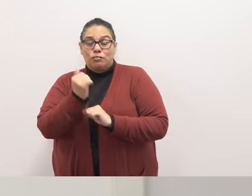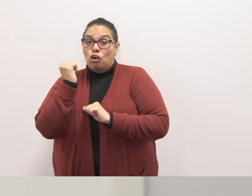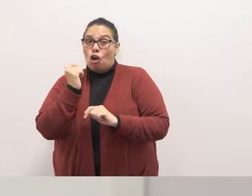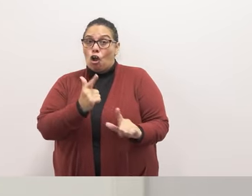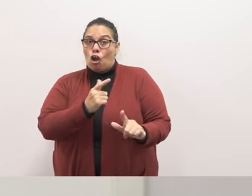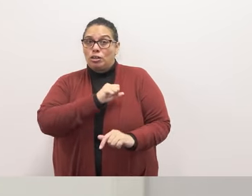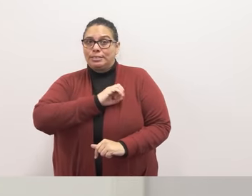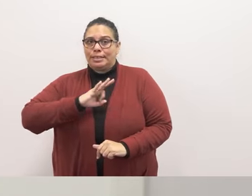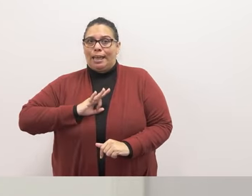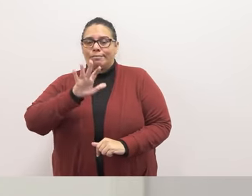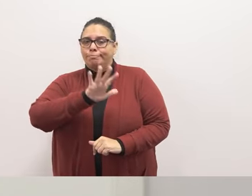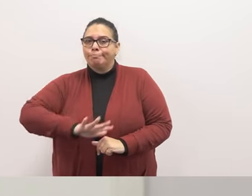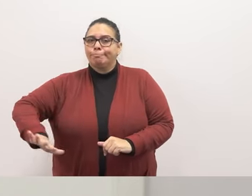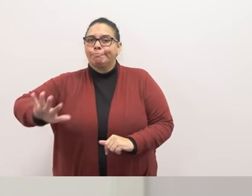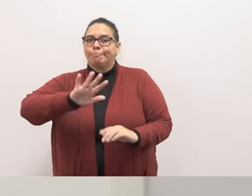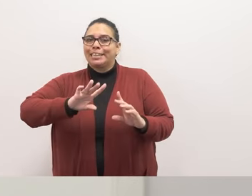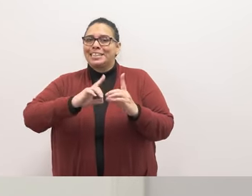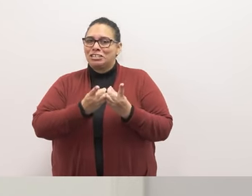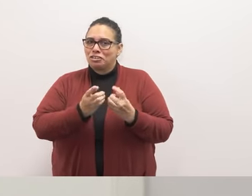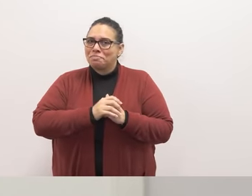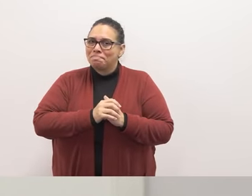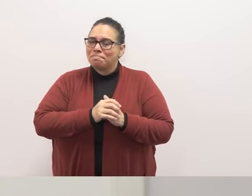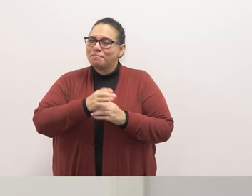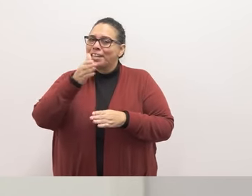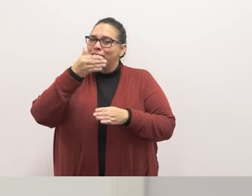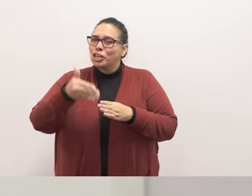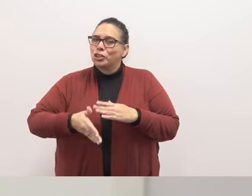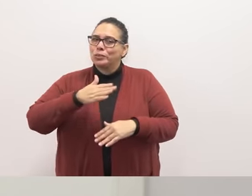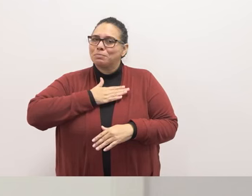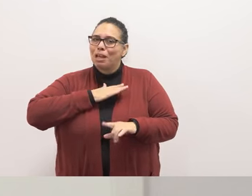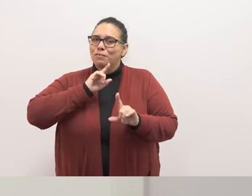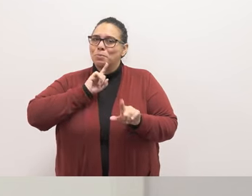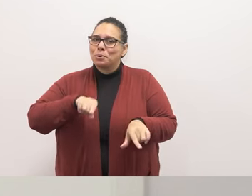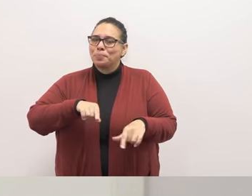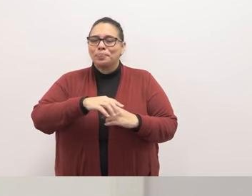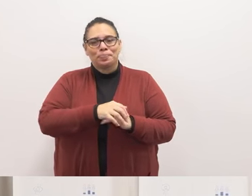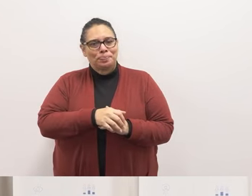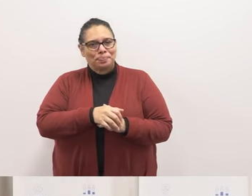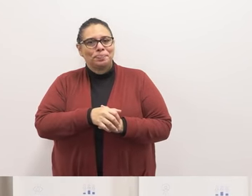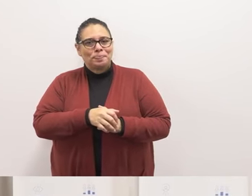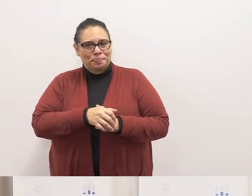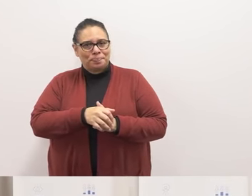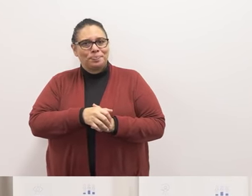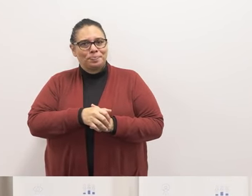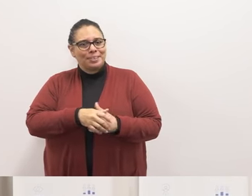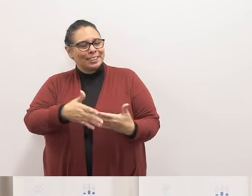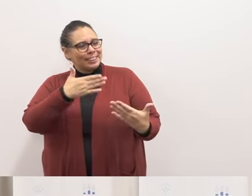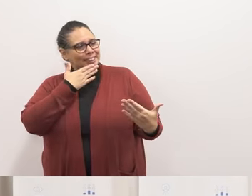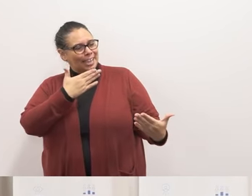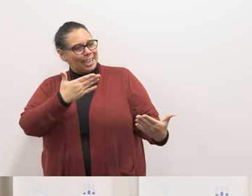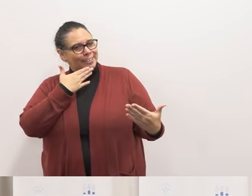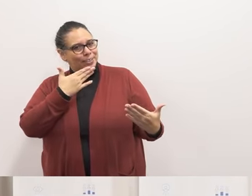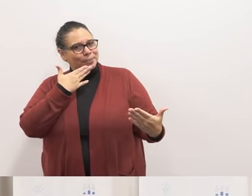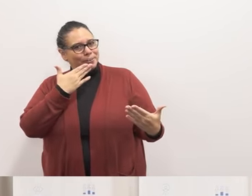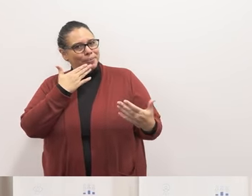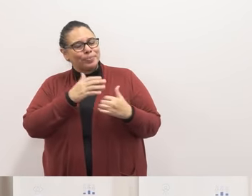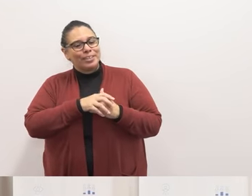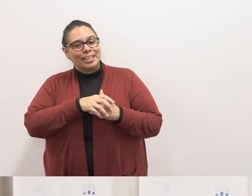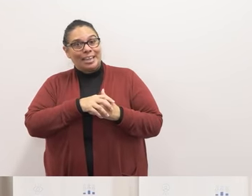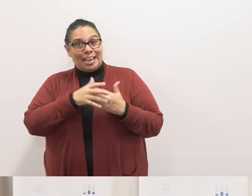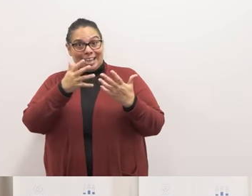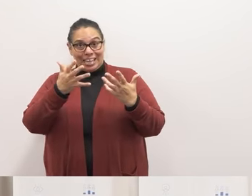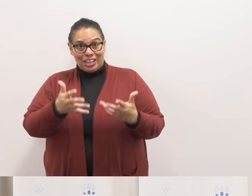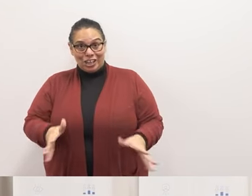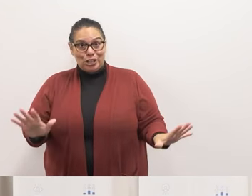members across the district and that concludes my report thank you thank you and that